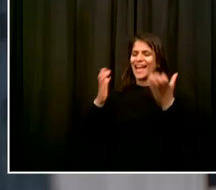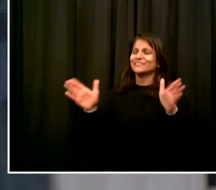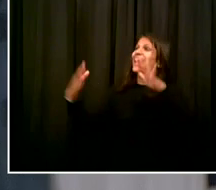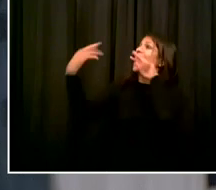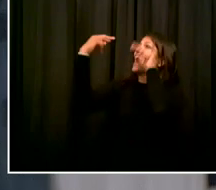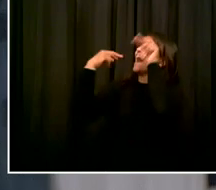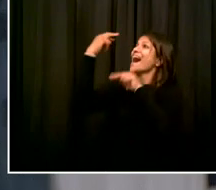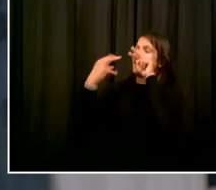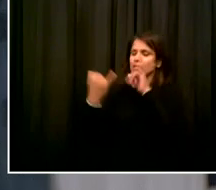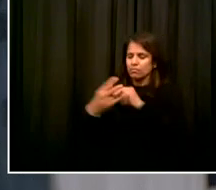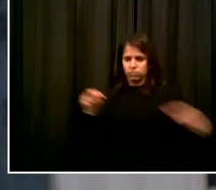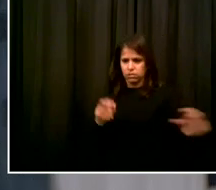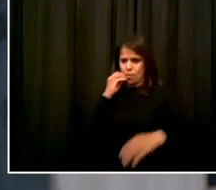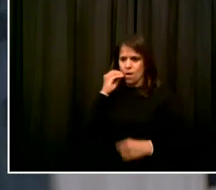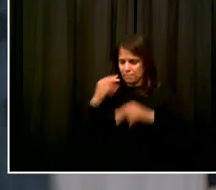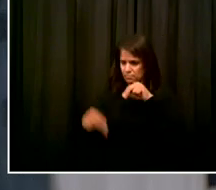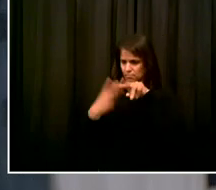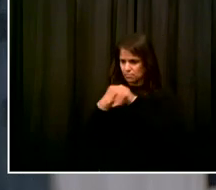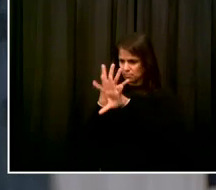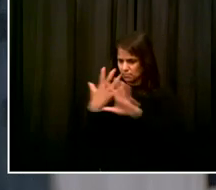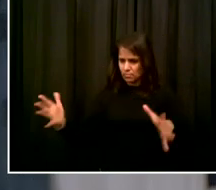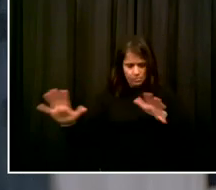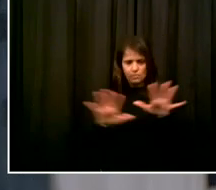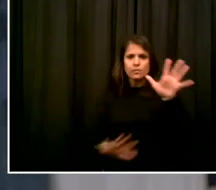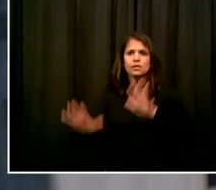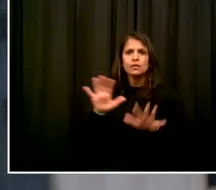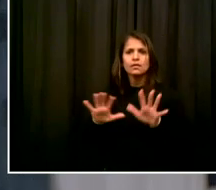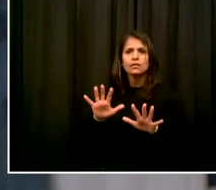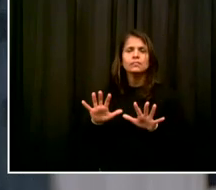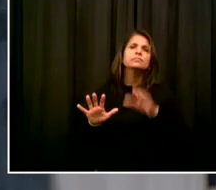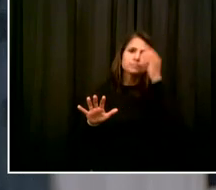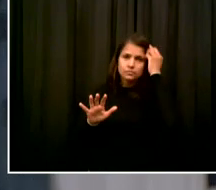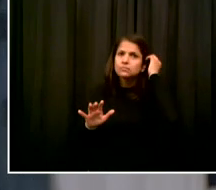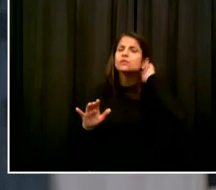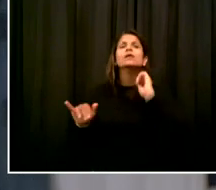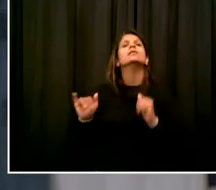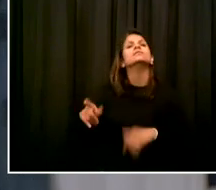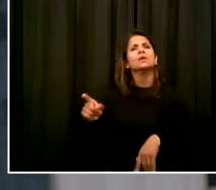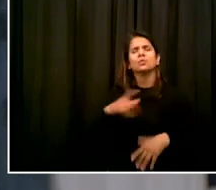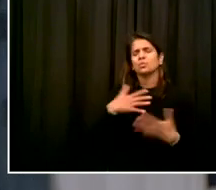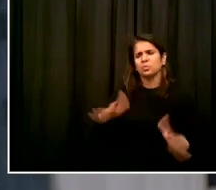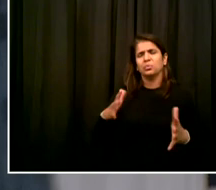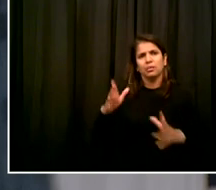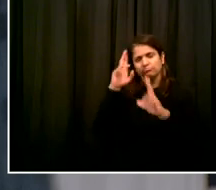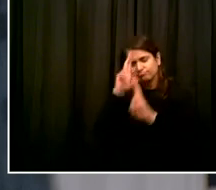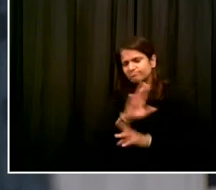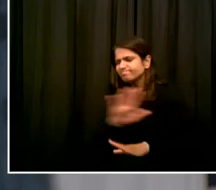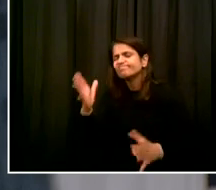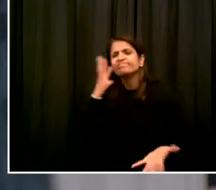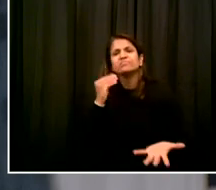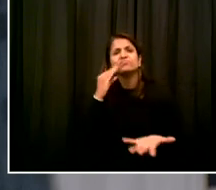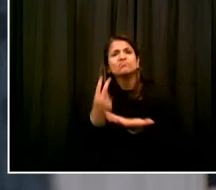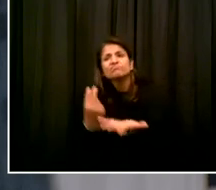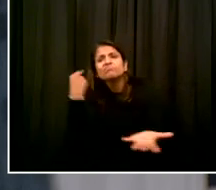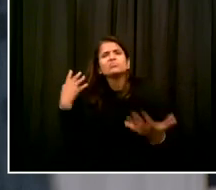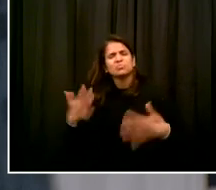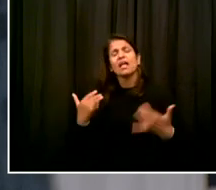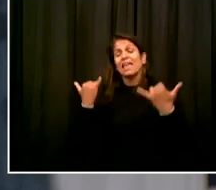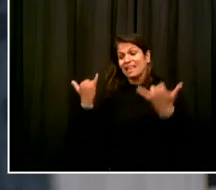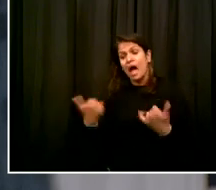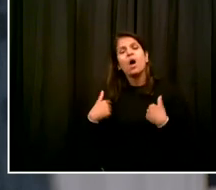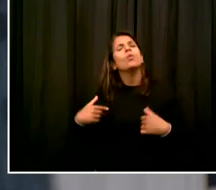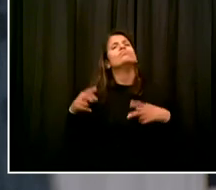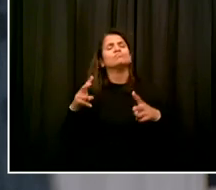is more important than ever before. That's one of the biggest reasons why we are going to such lengths to welcome students back